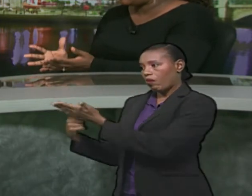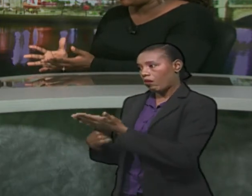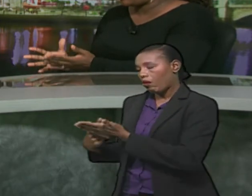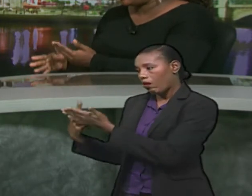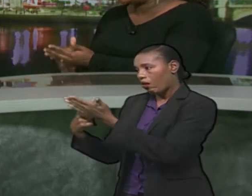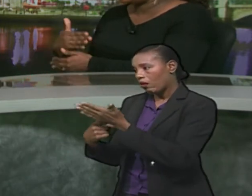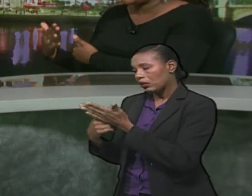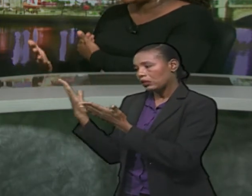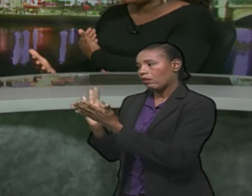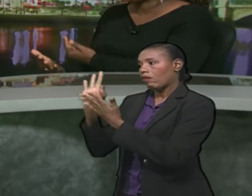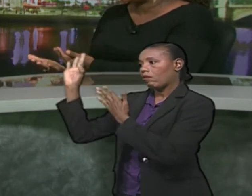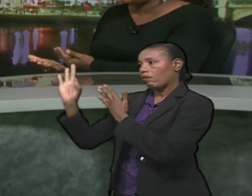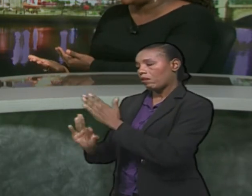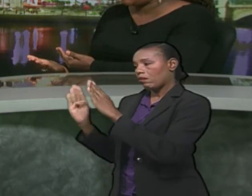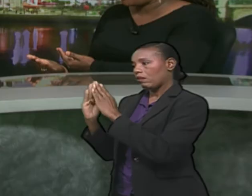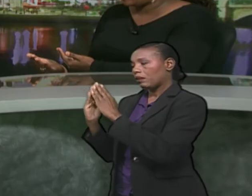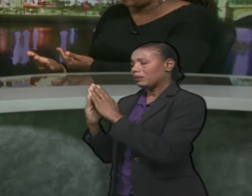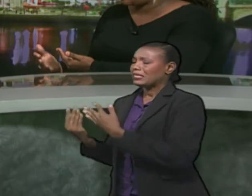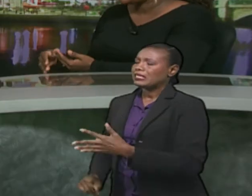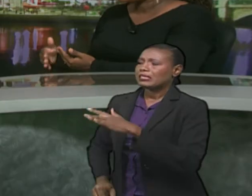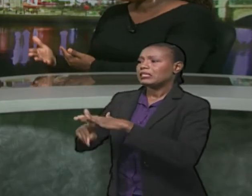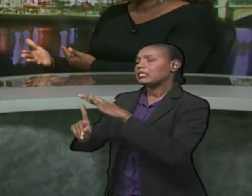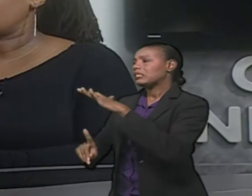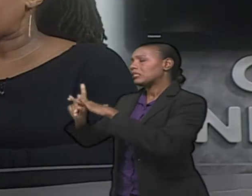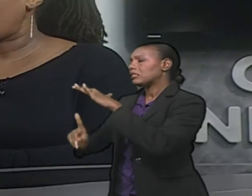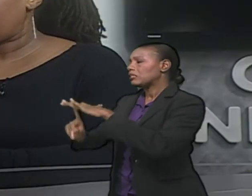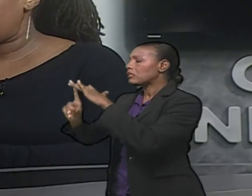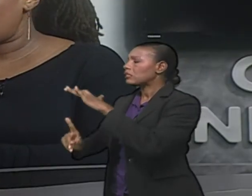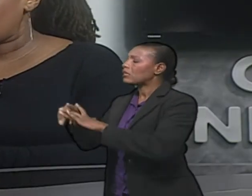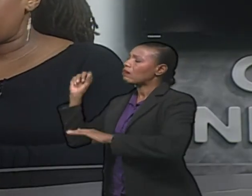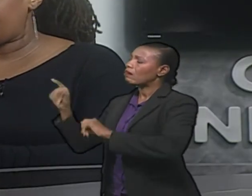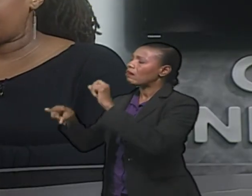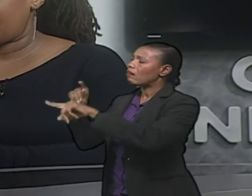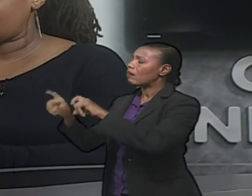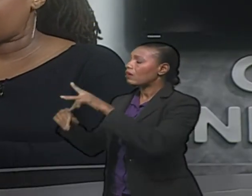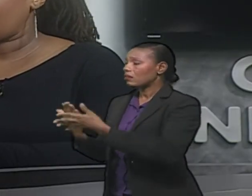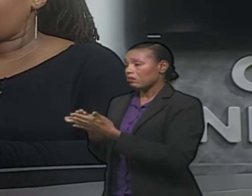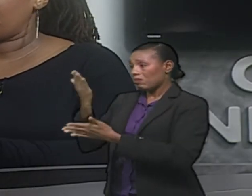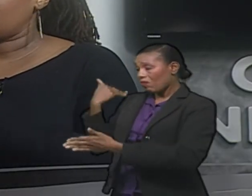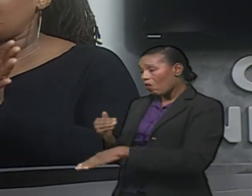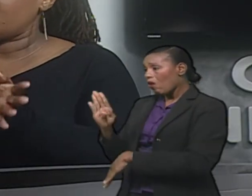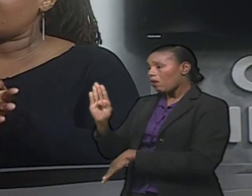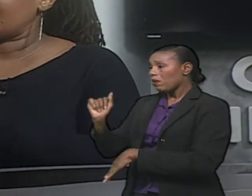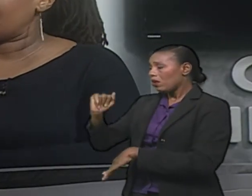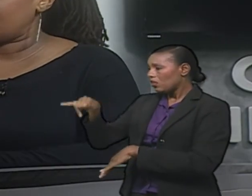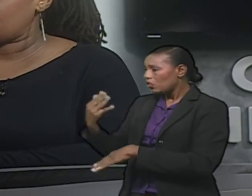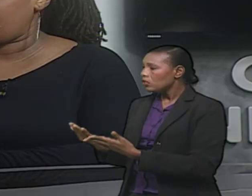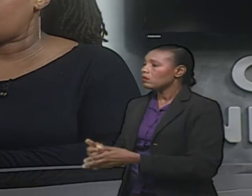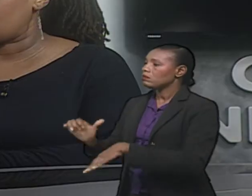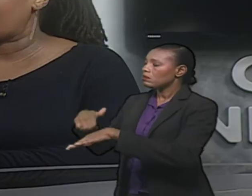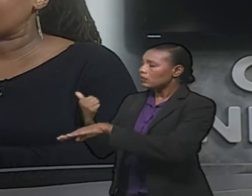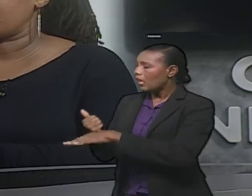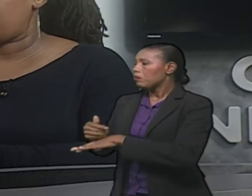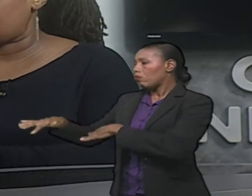meeting in February and something that has come up from time to time over the years because when the organization was last active between 2008 and about